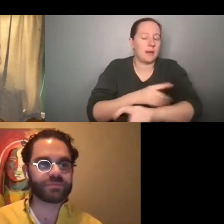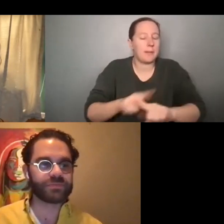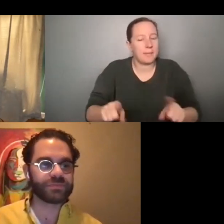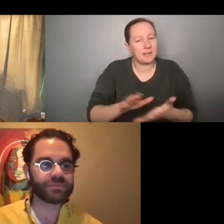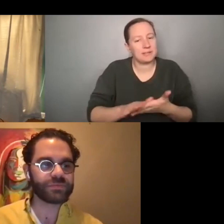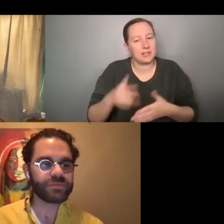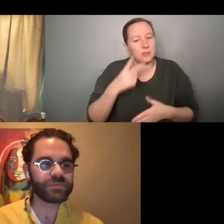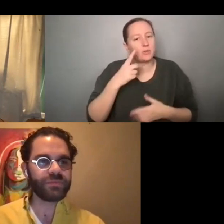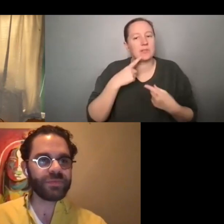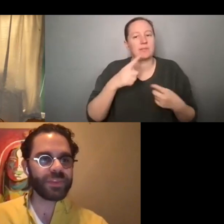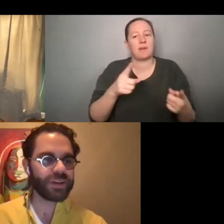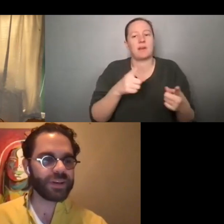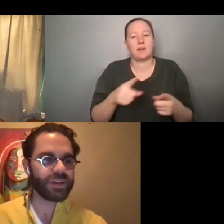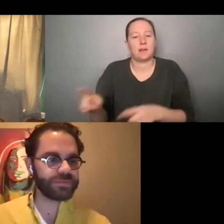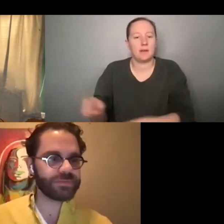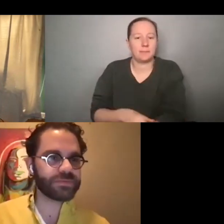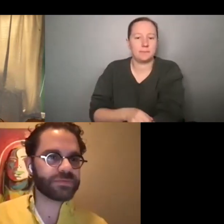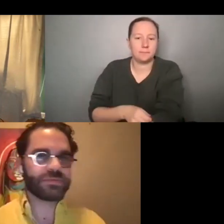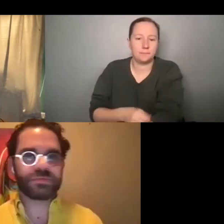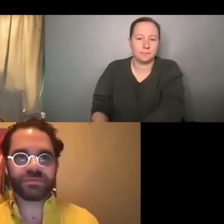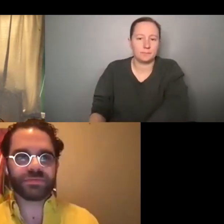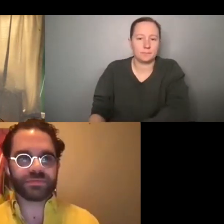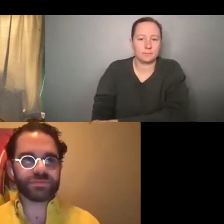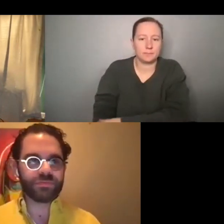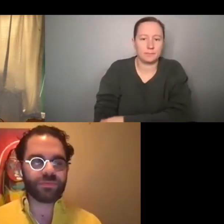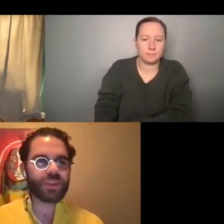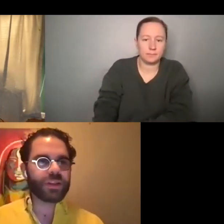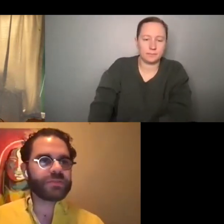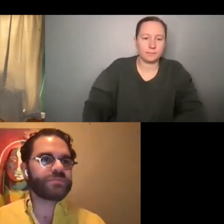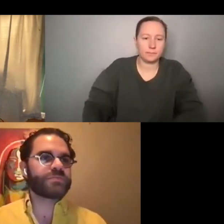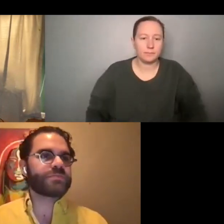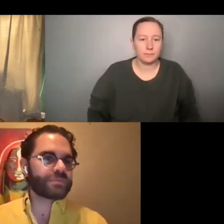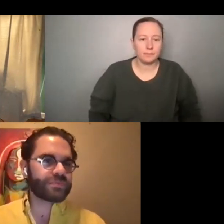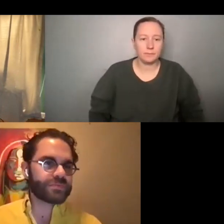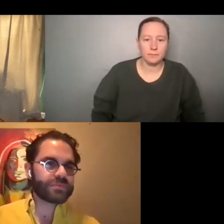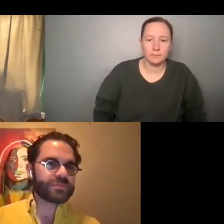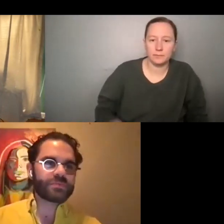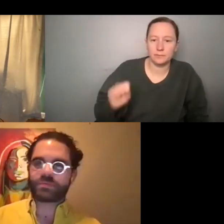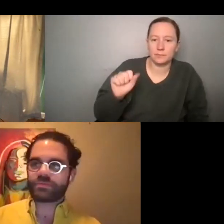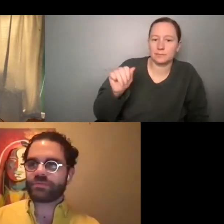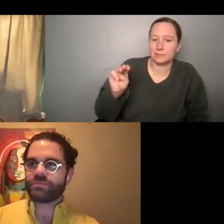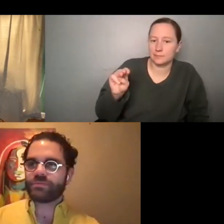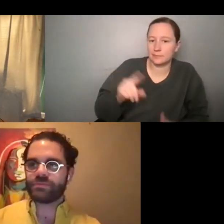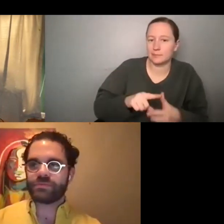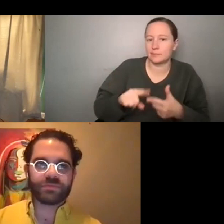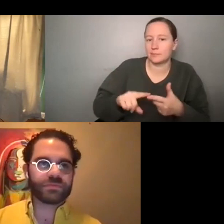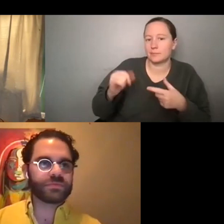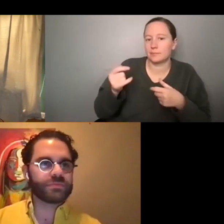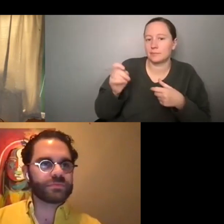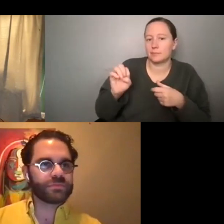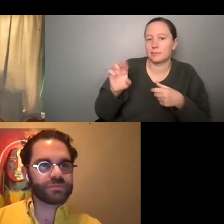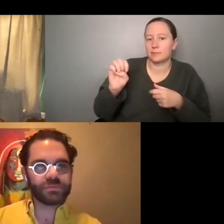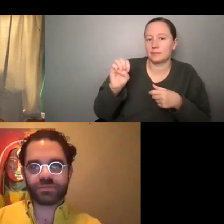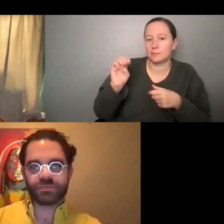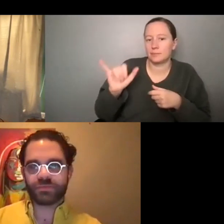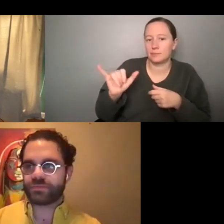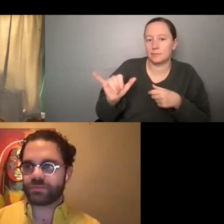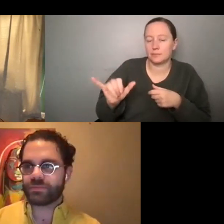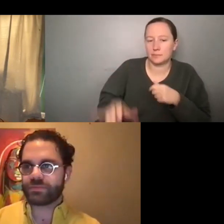happening. Yeah, I agree. Sam or Jeremy, do have any, any thoughts on that question?